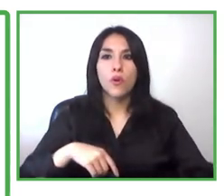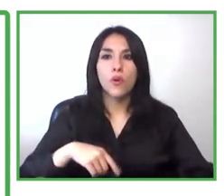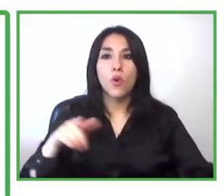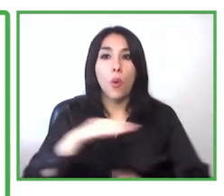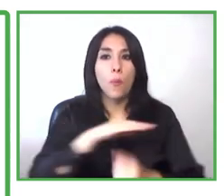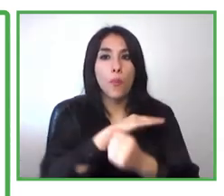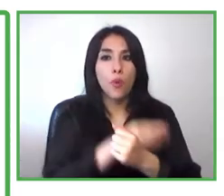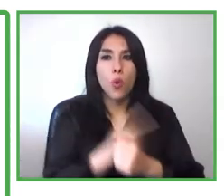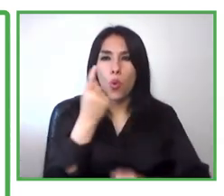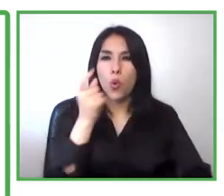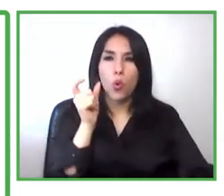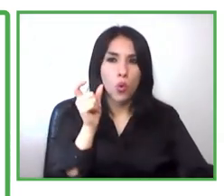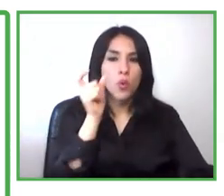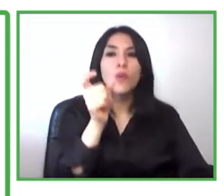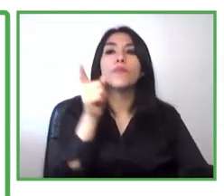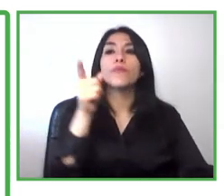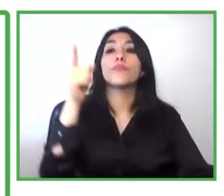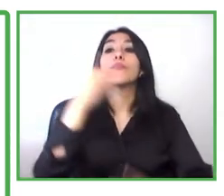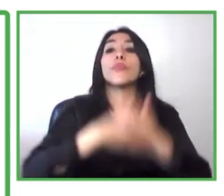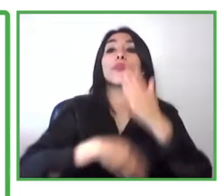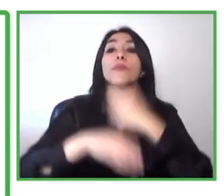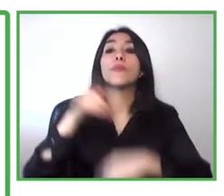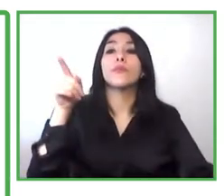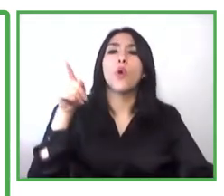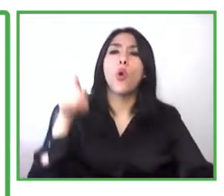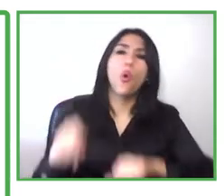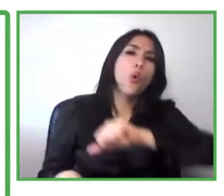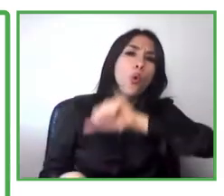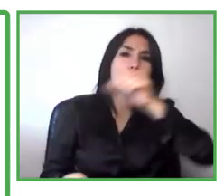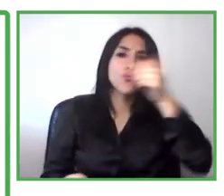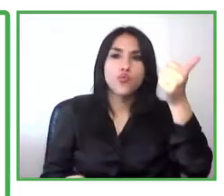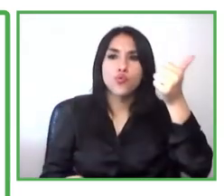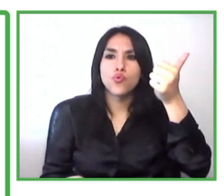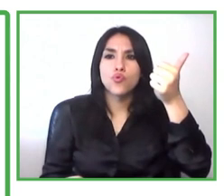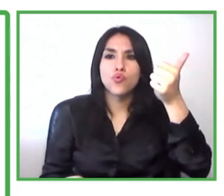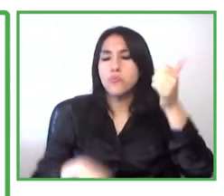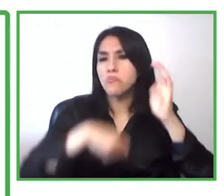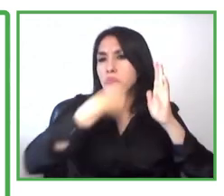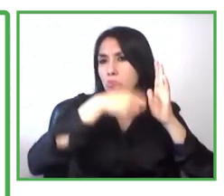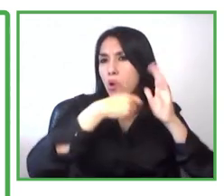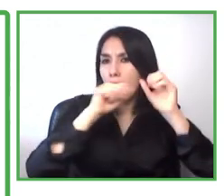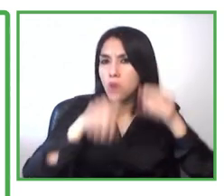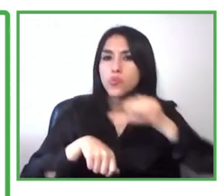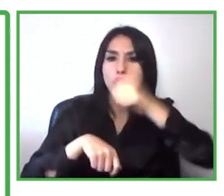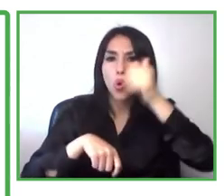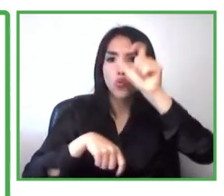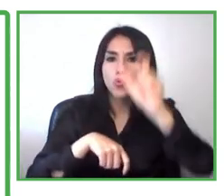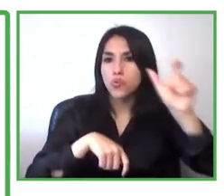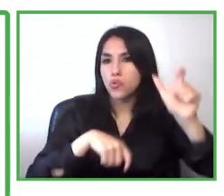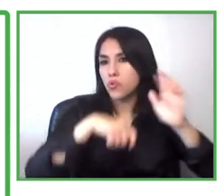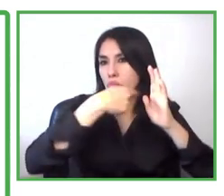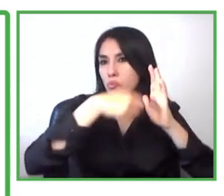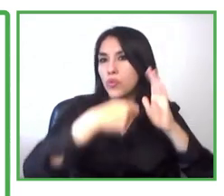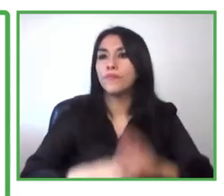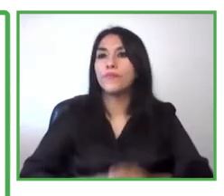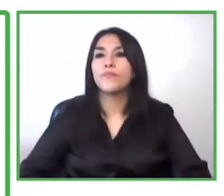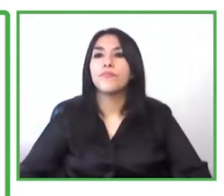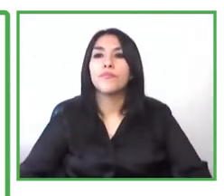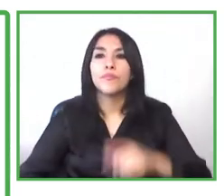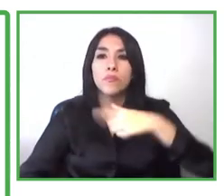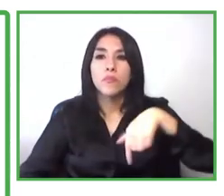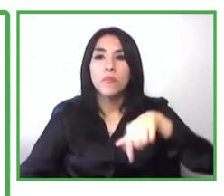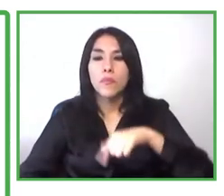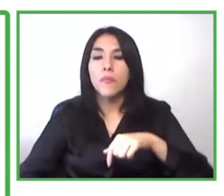disability and we also launched the a learning platform and this is